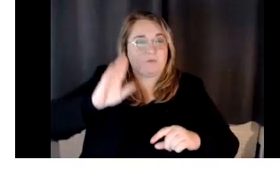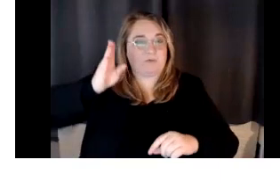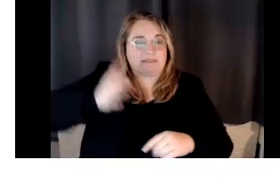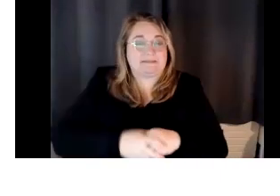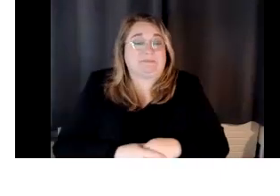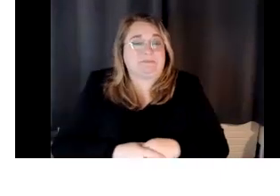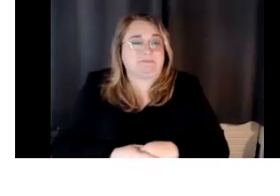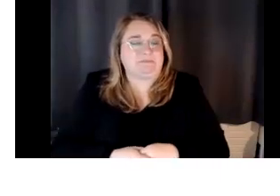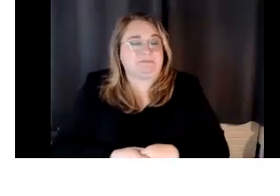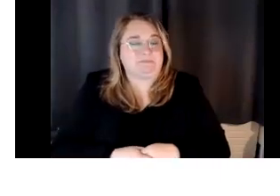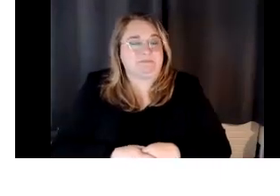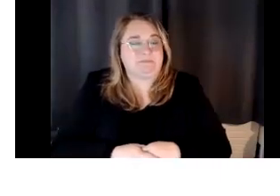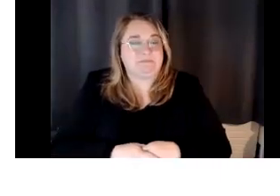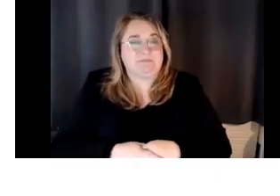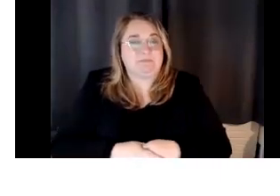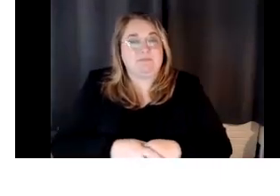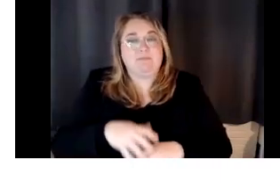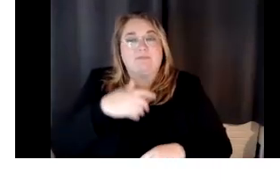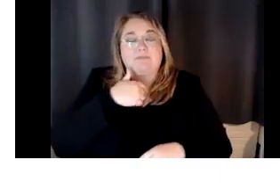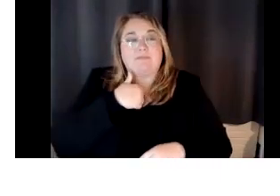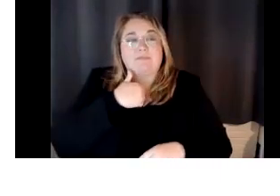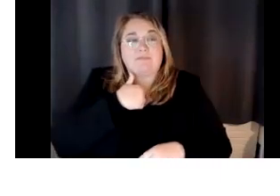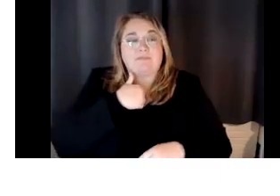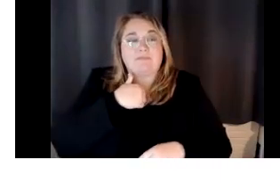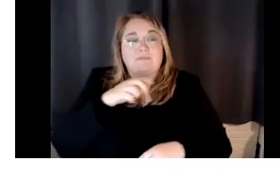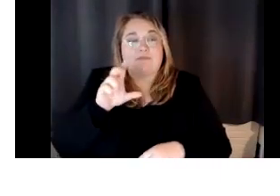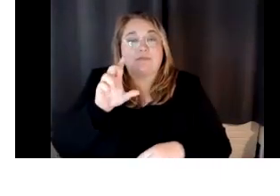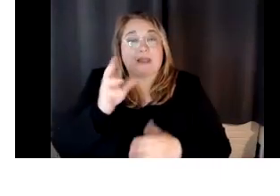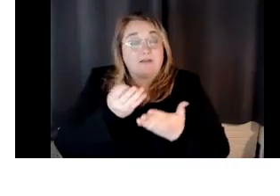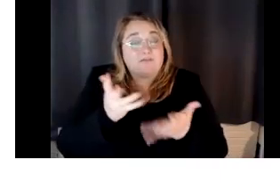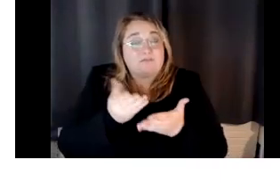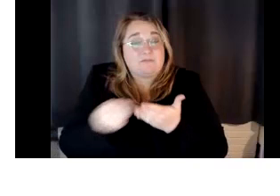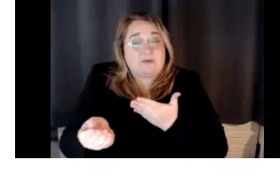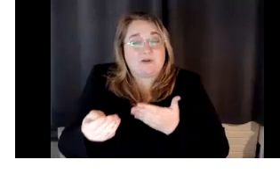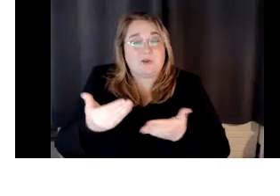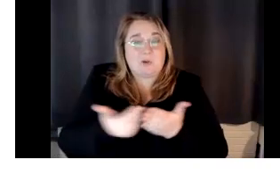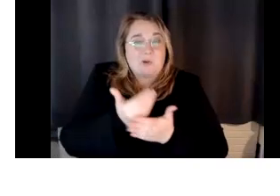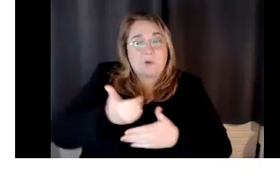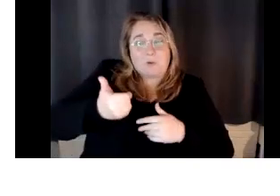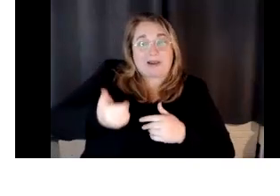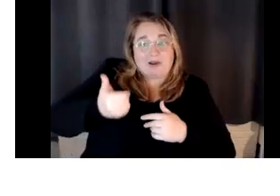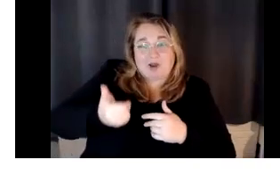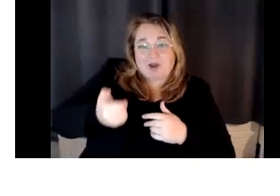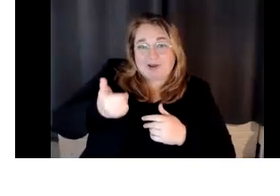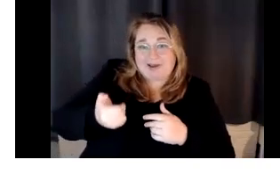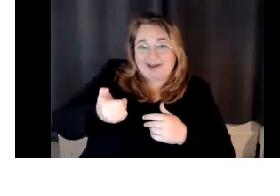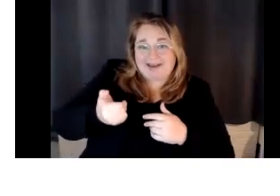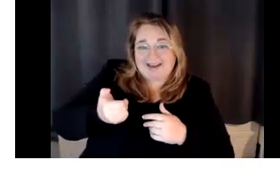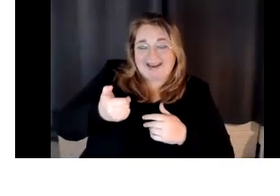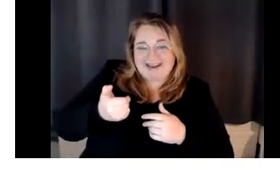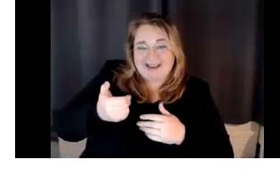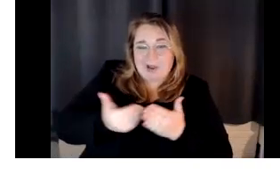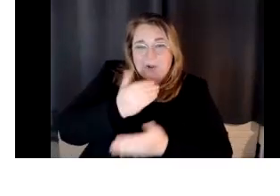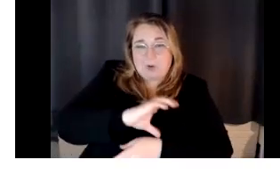So let's see. Um, I did, um, I did buy a new clicker, um, over, um, a new Christmas present for